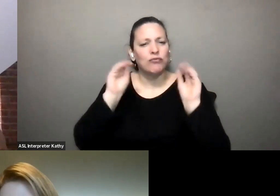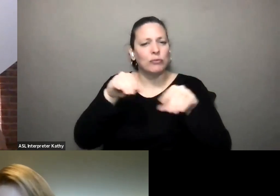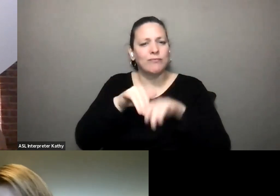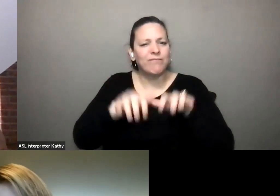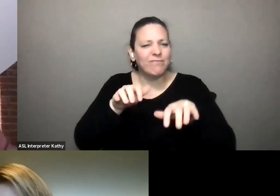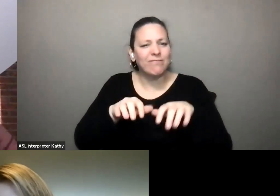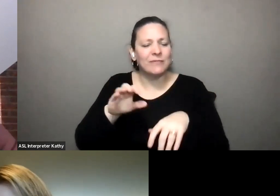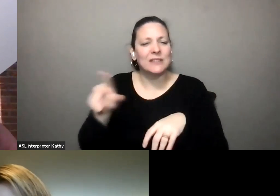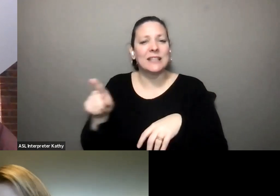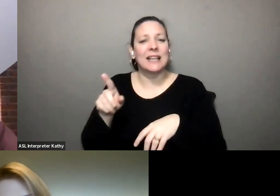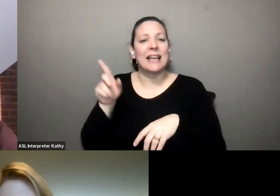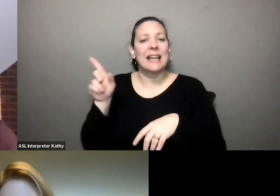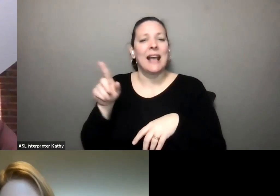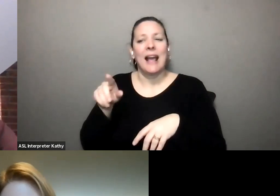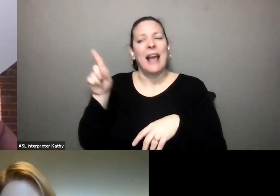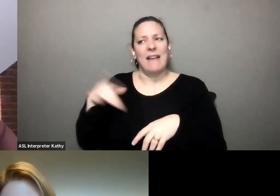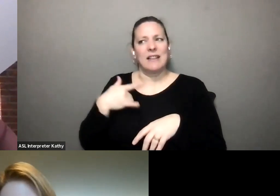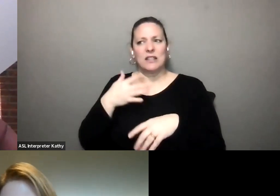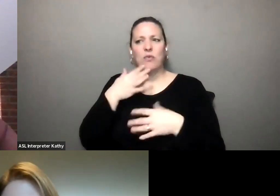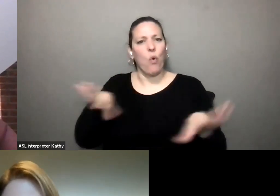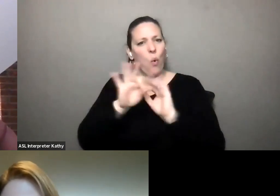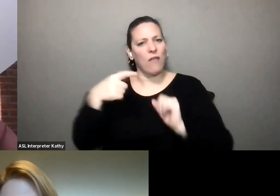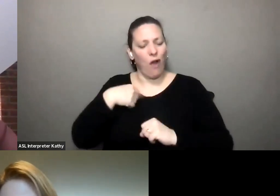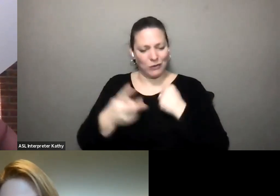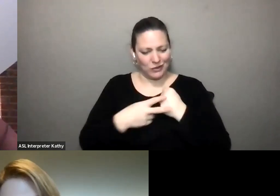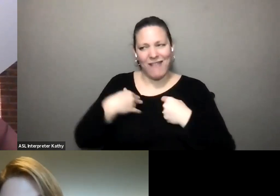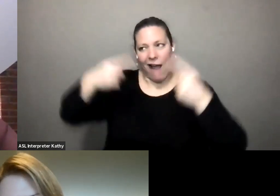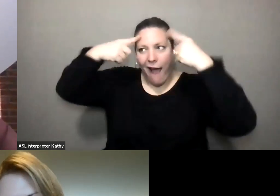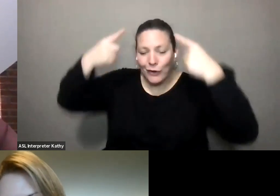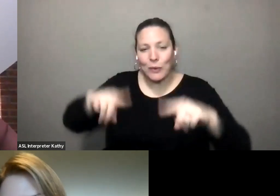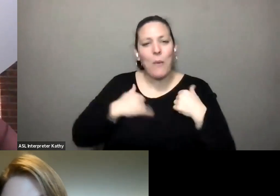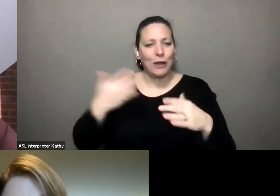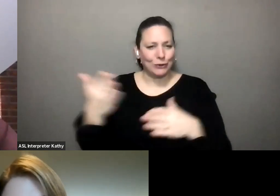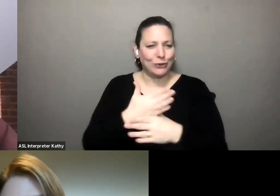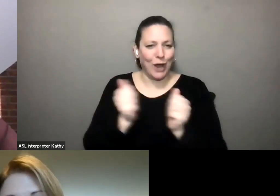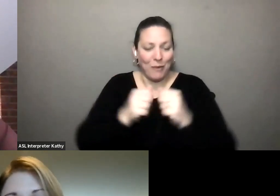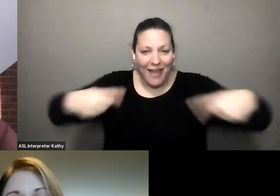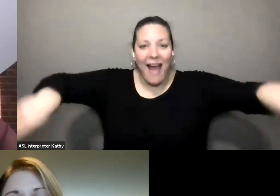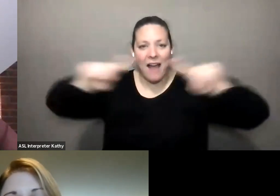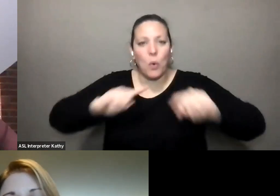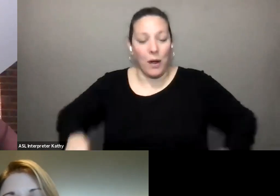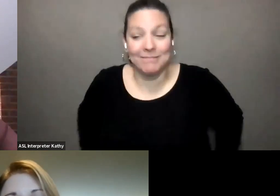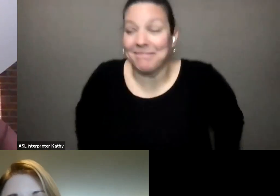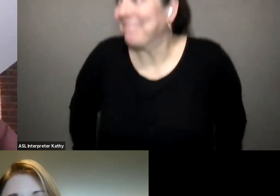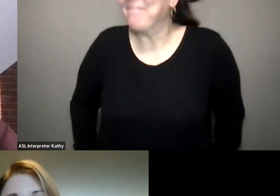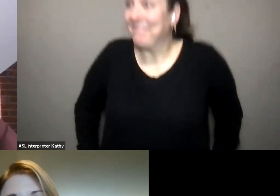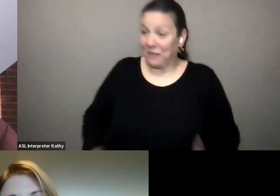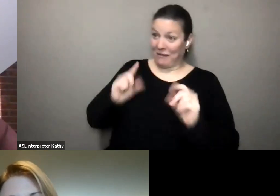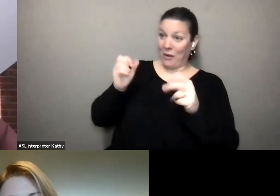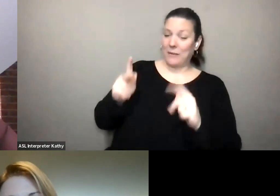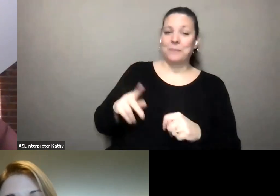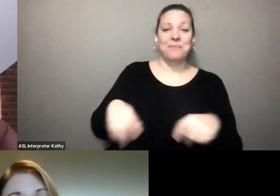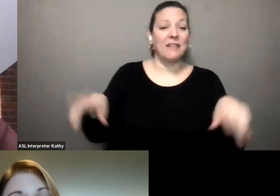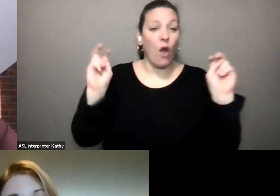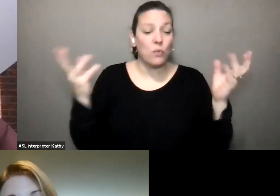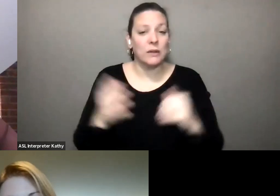he says is worth saving and i think it is worth saving as well so i would like to share that with everybody okay the phrase